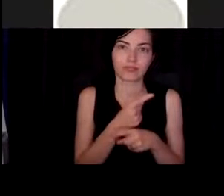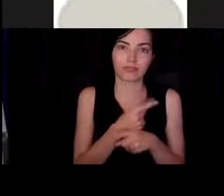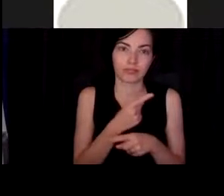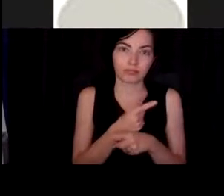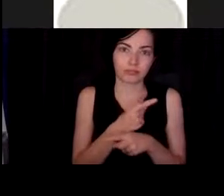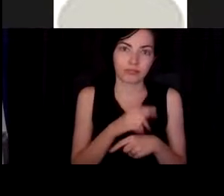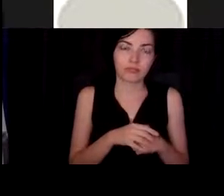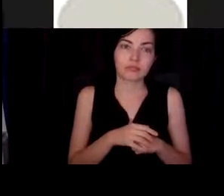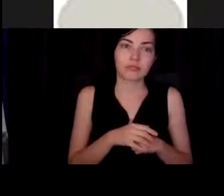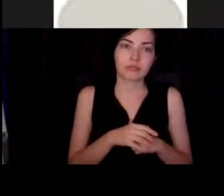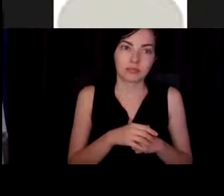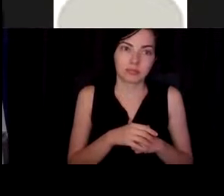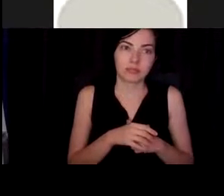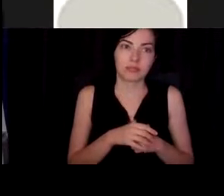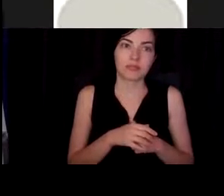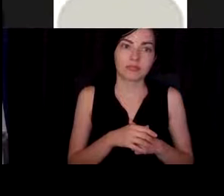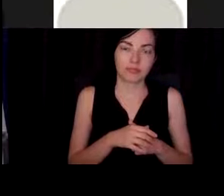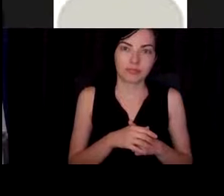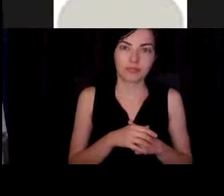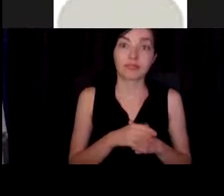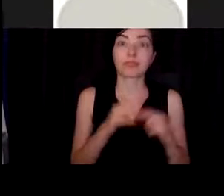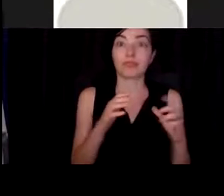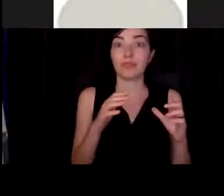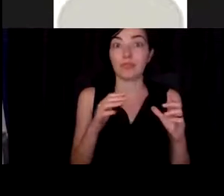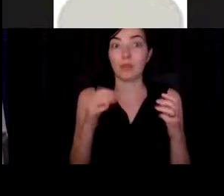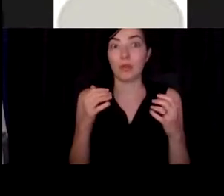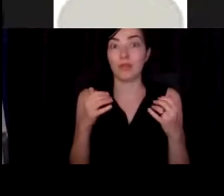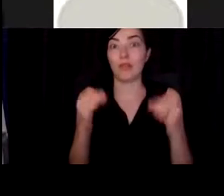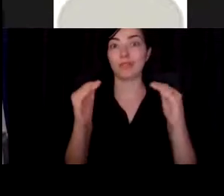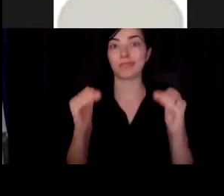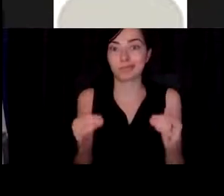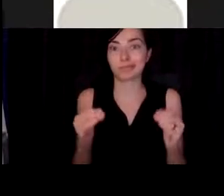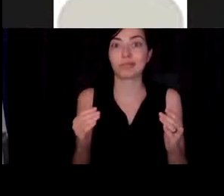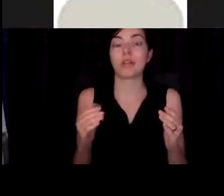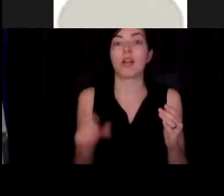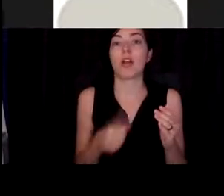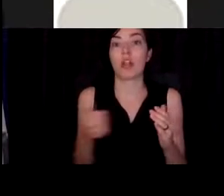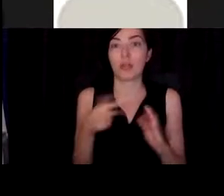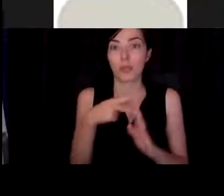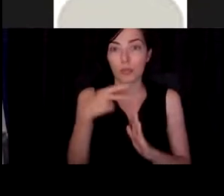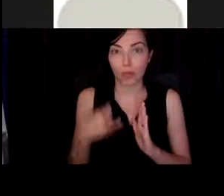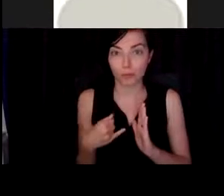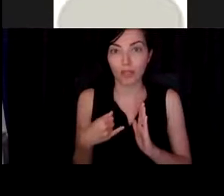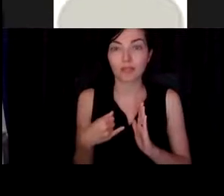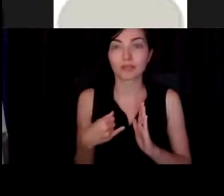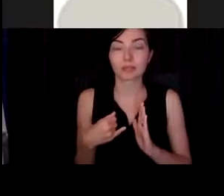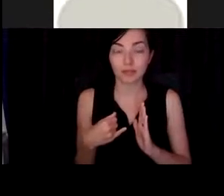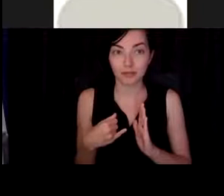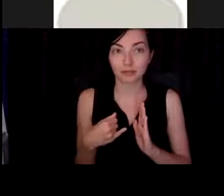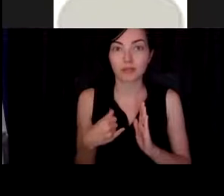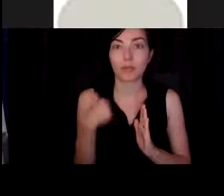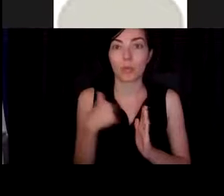And so with that went on to another project here that we published where we looked at,